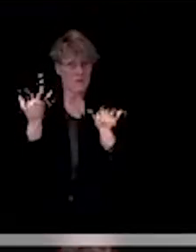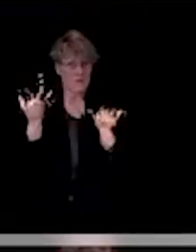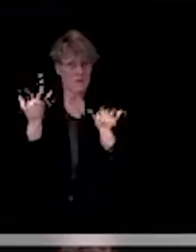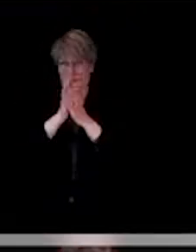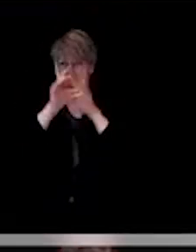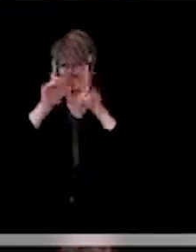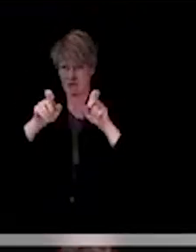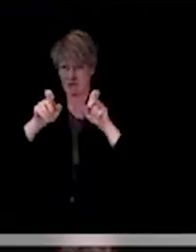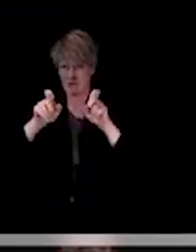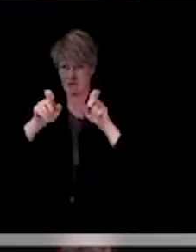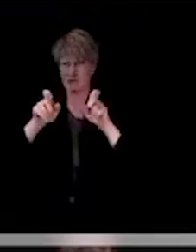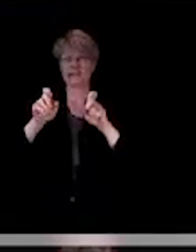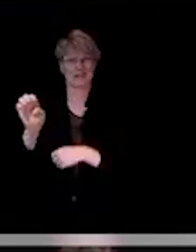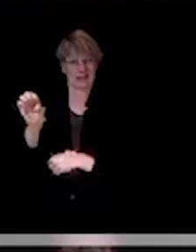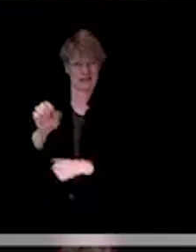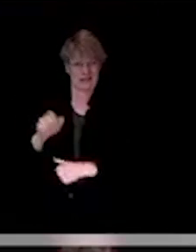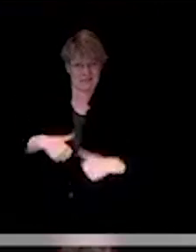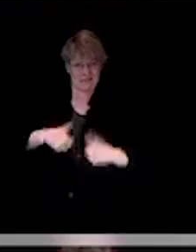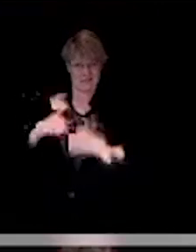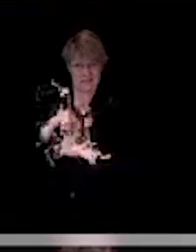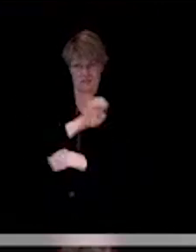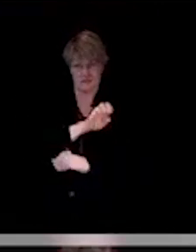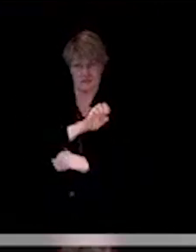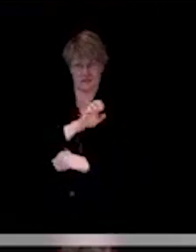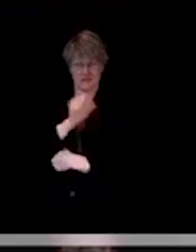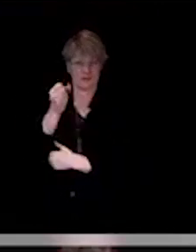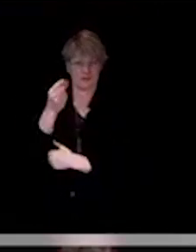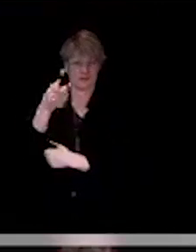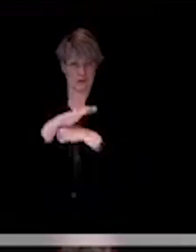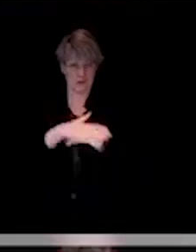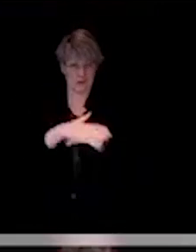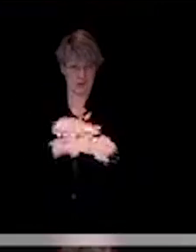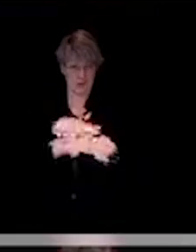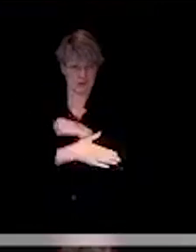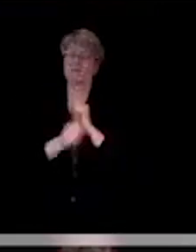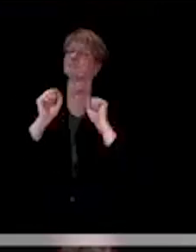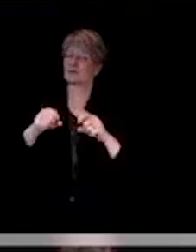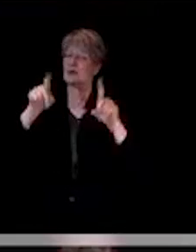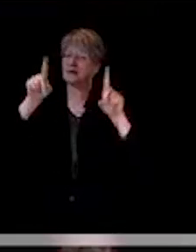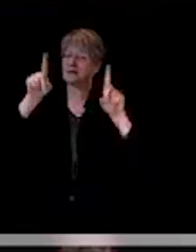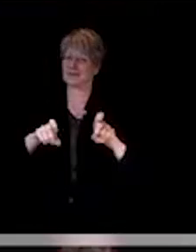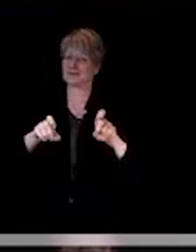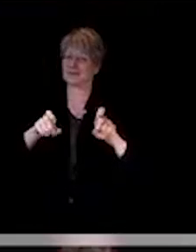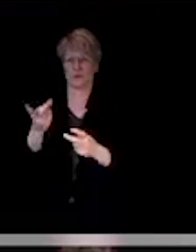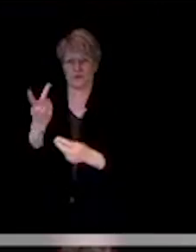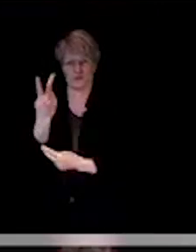that in partnership with our Shasta County Health and Human Services Agency.